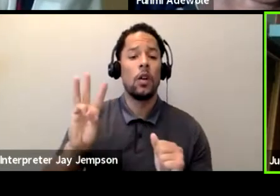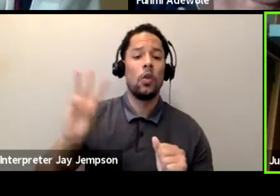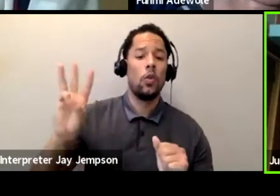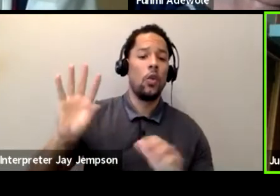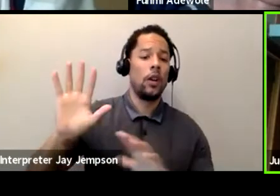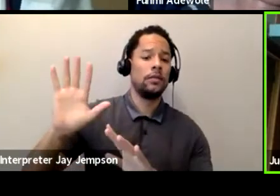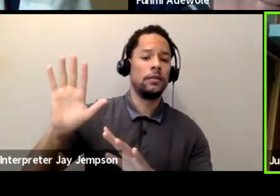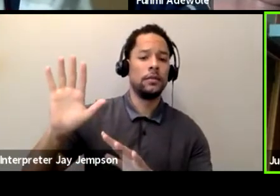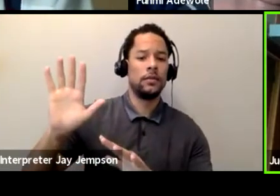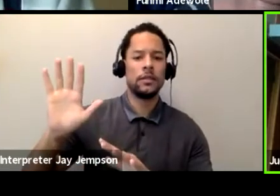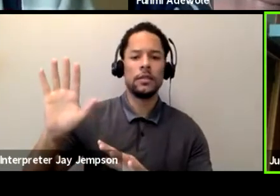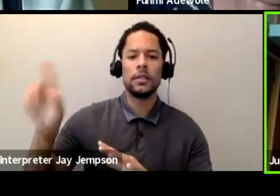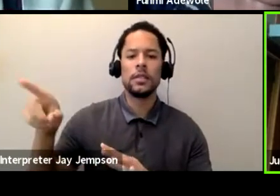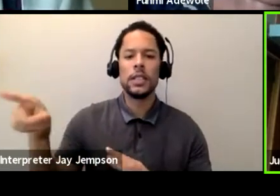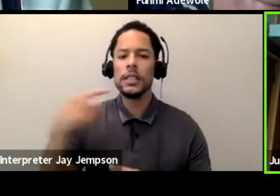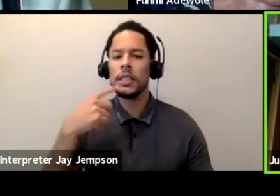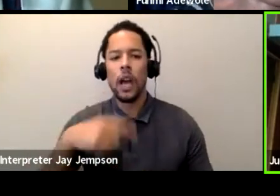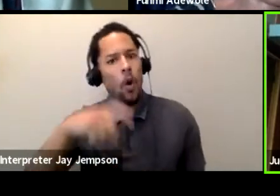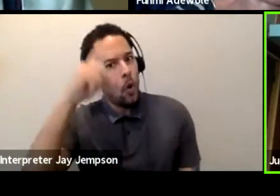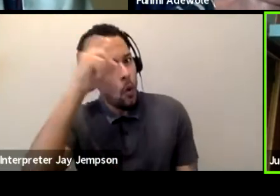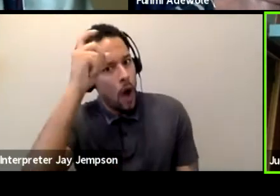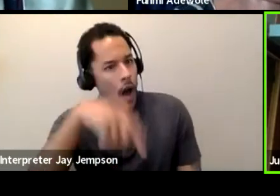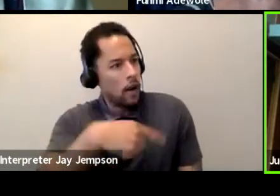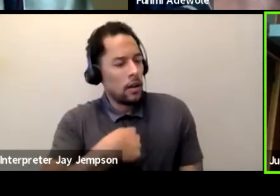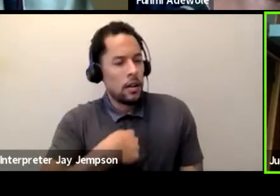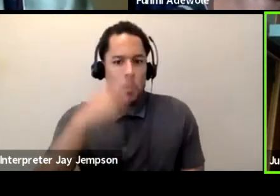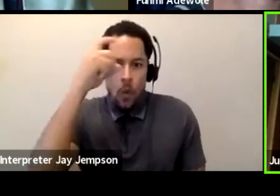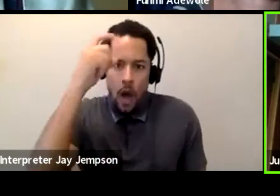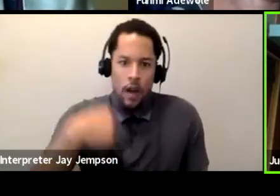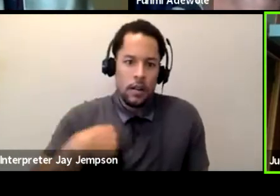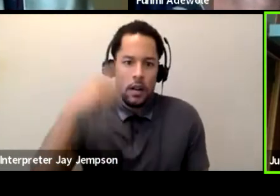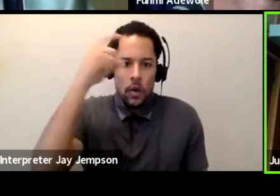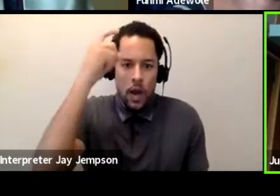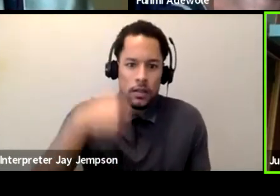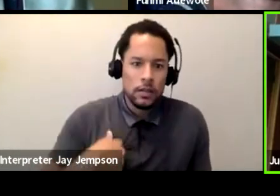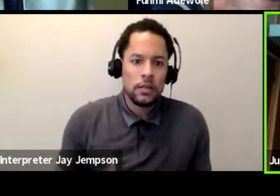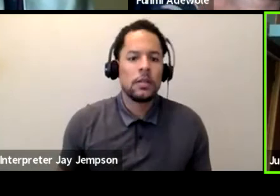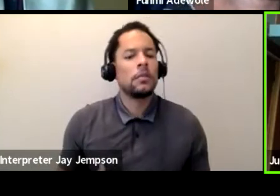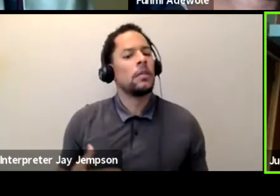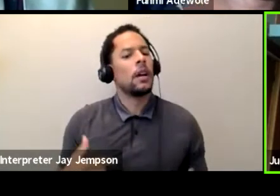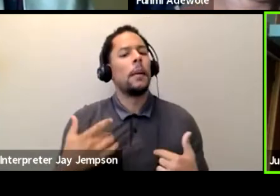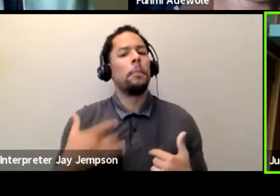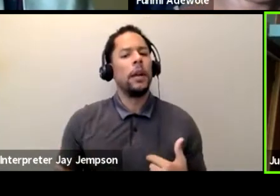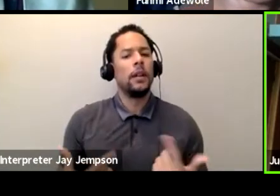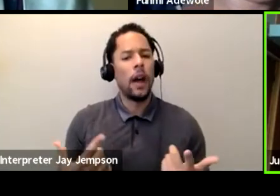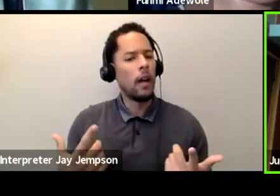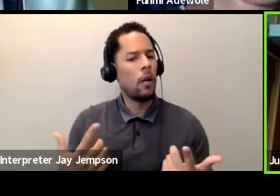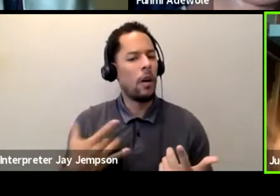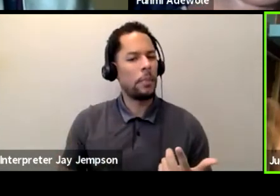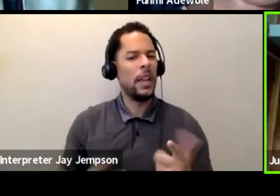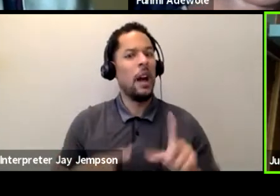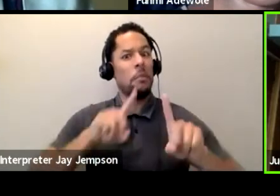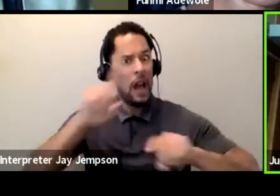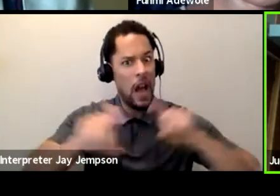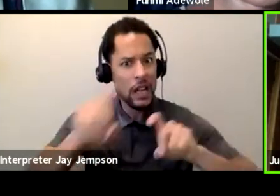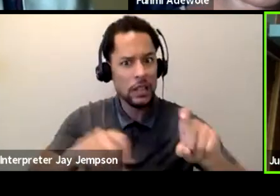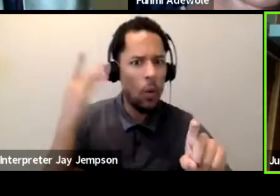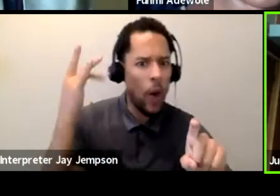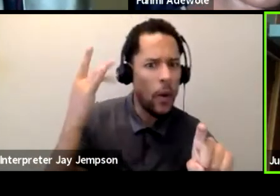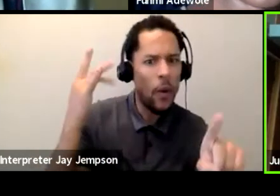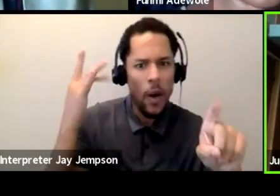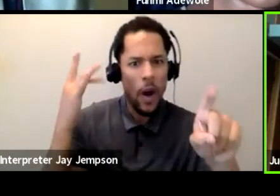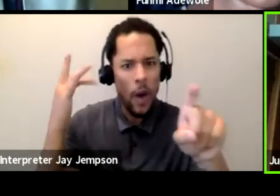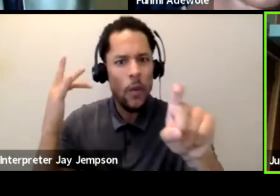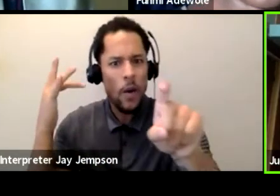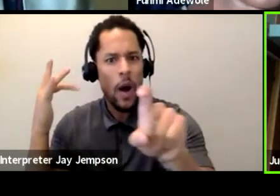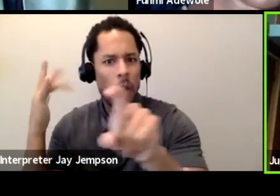And I think the why's, if there was a dramaturg, that's what they would do. I'm always saying, so why are we doing this? Why was it written like this? Why is this? What is the context? Where is the